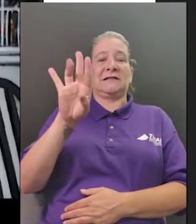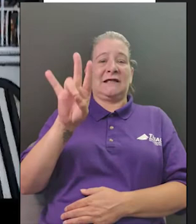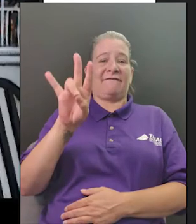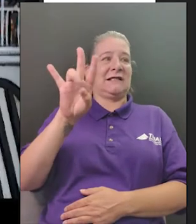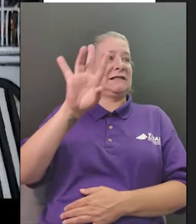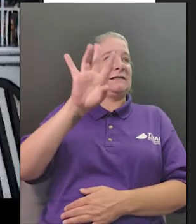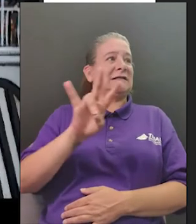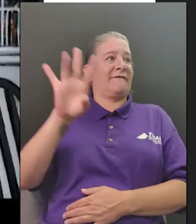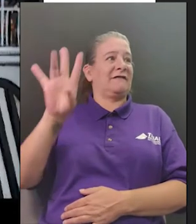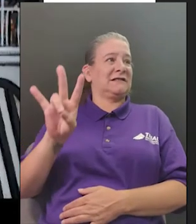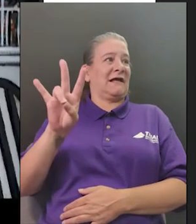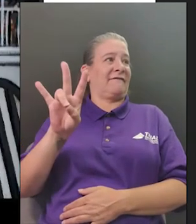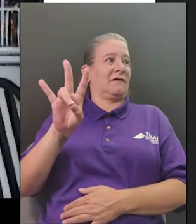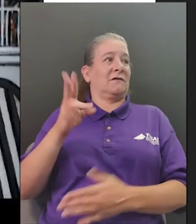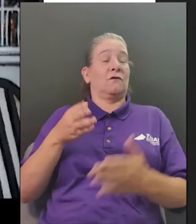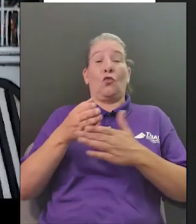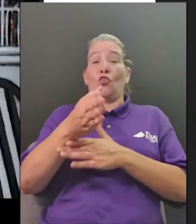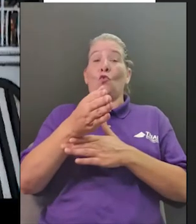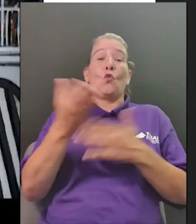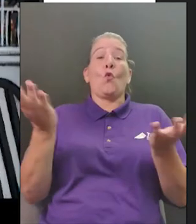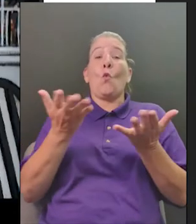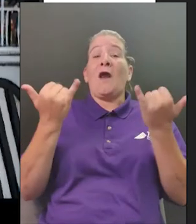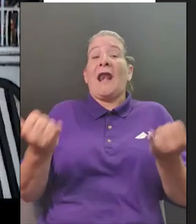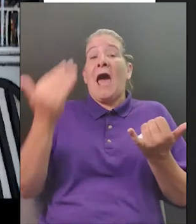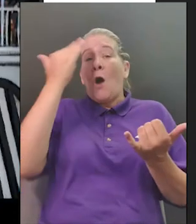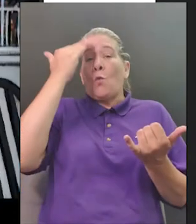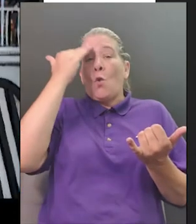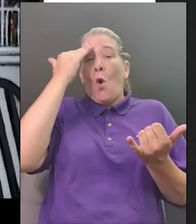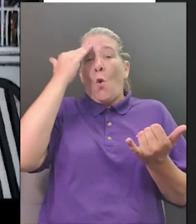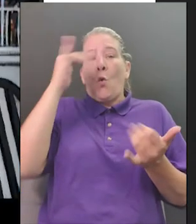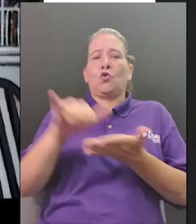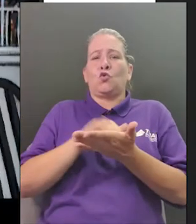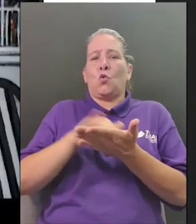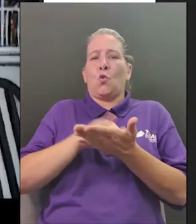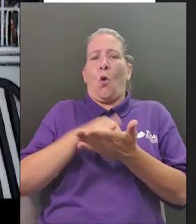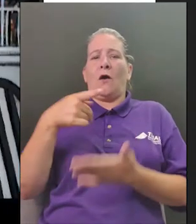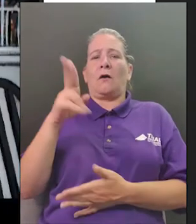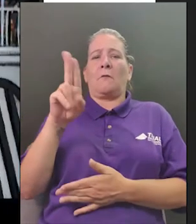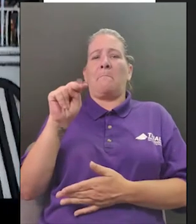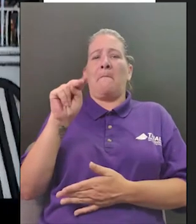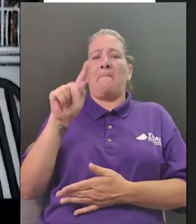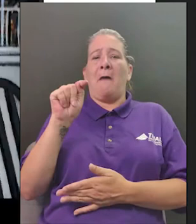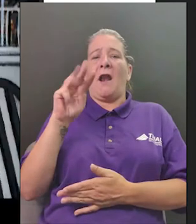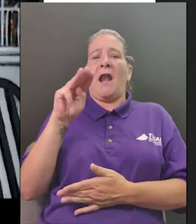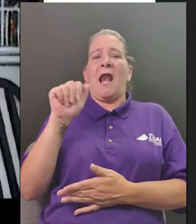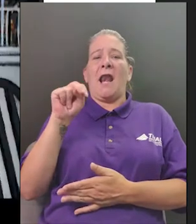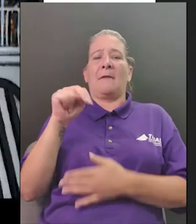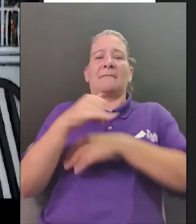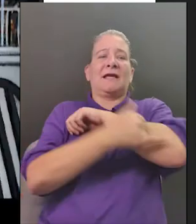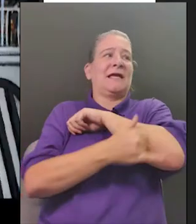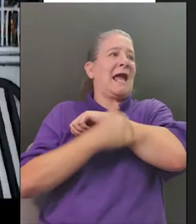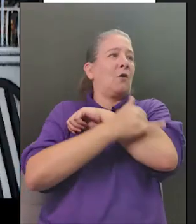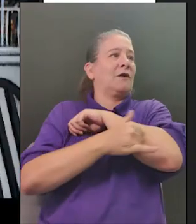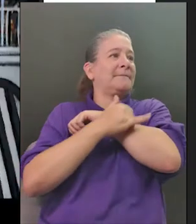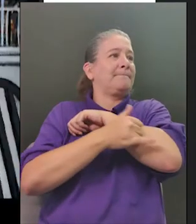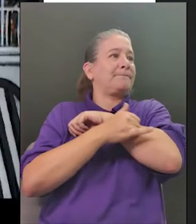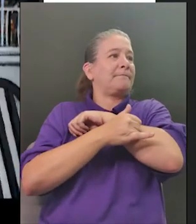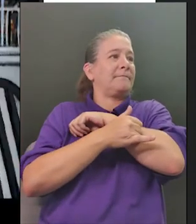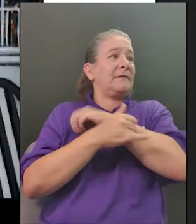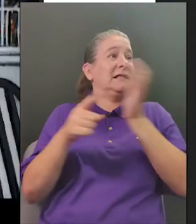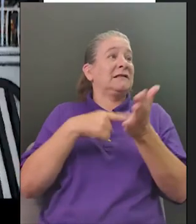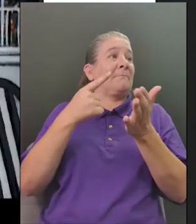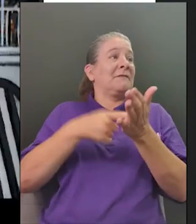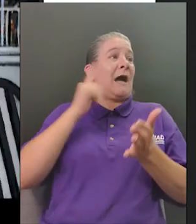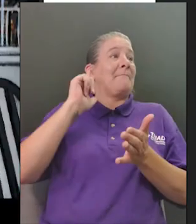now as central putnam county new york sometime later it was reported that general george washington visited